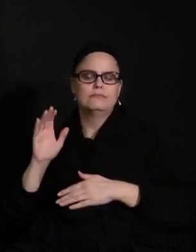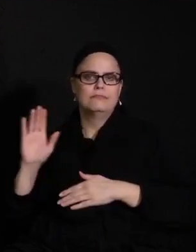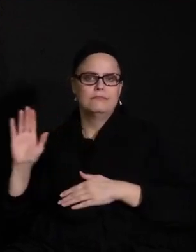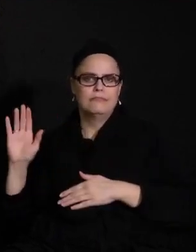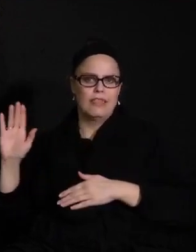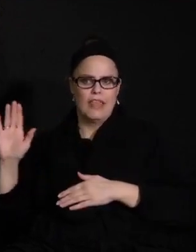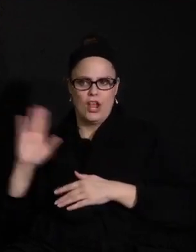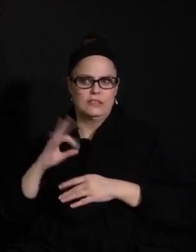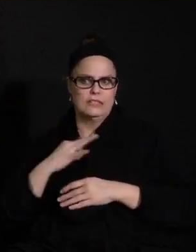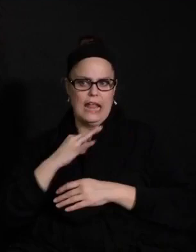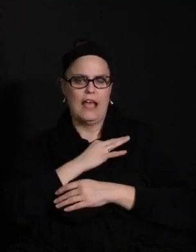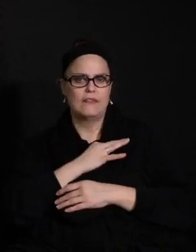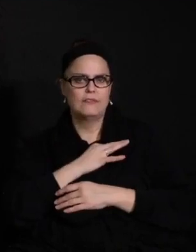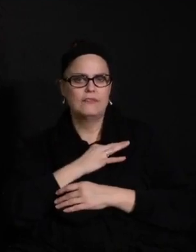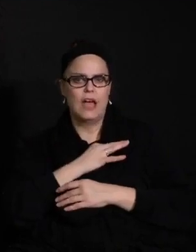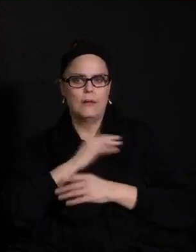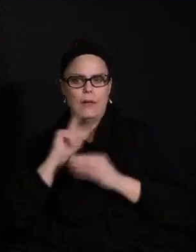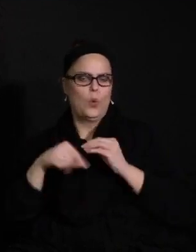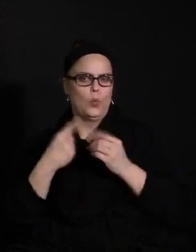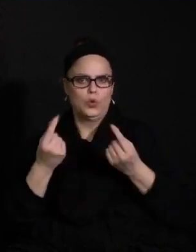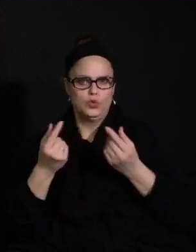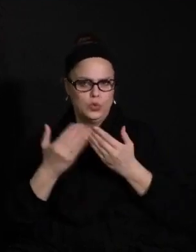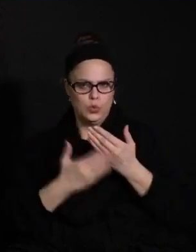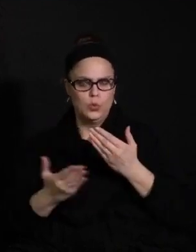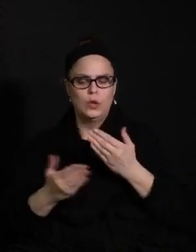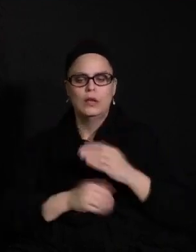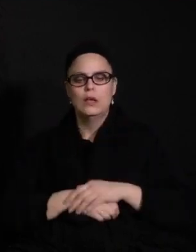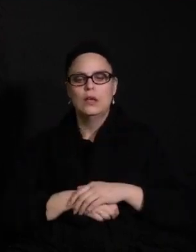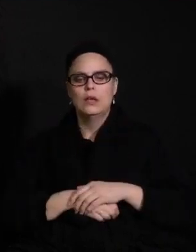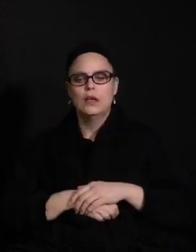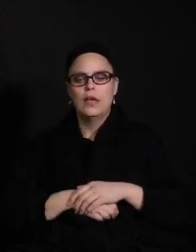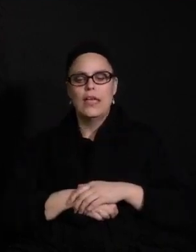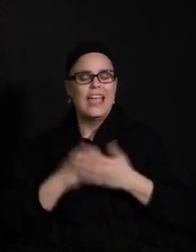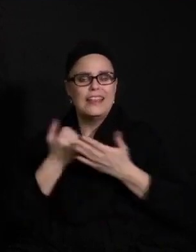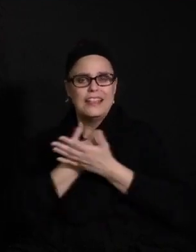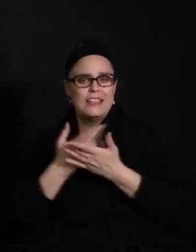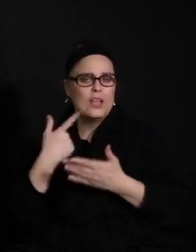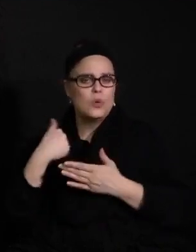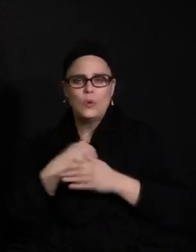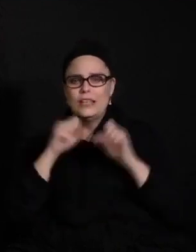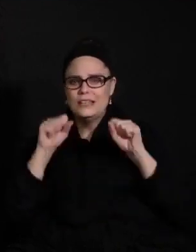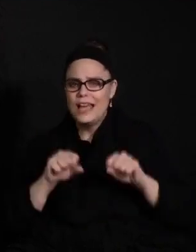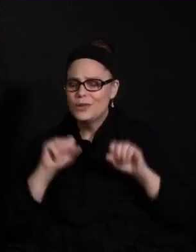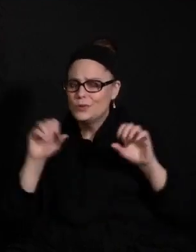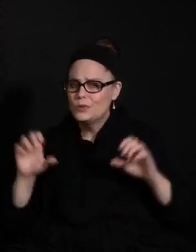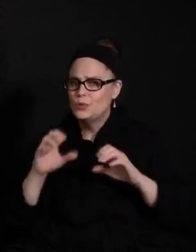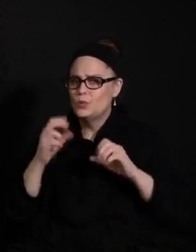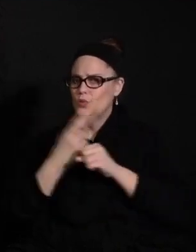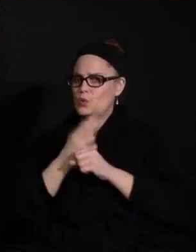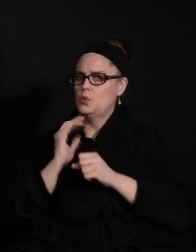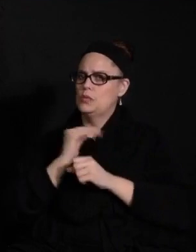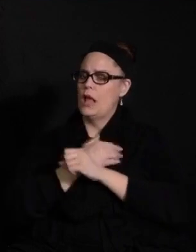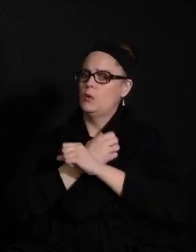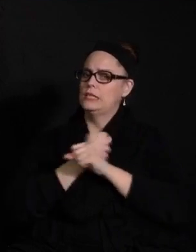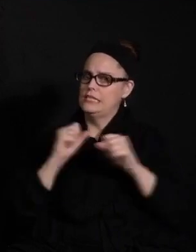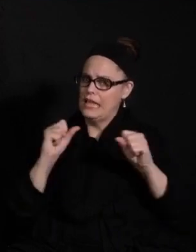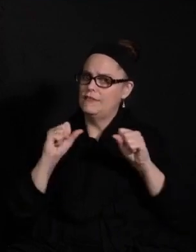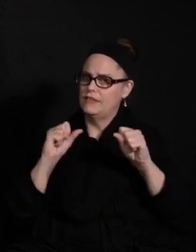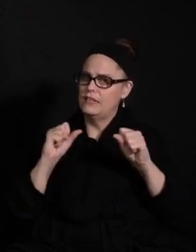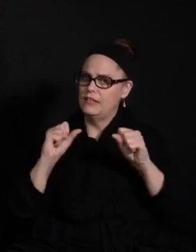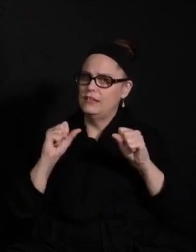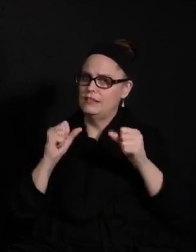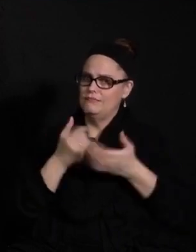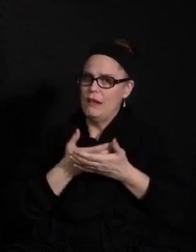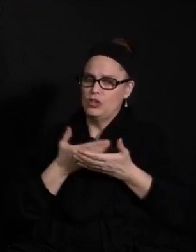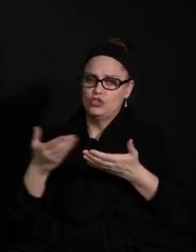The one thing that I will say is that, you know, I think that anything we can do to proactively use some of these safety measures, not